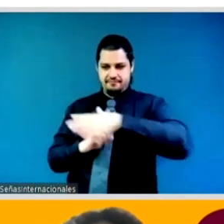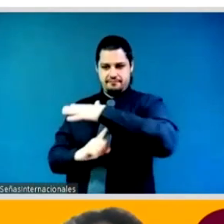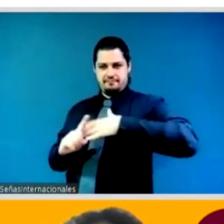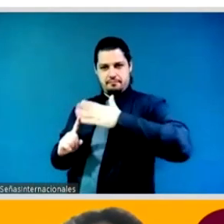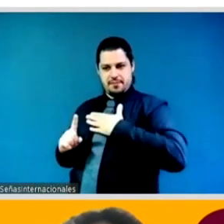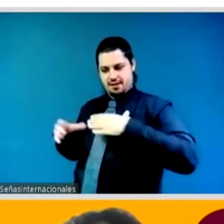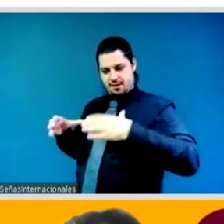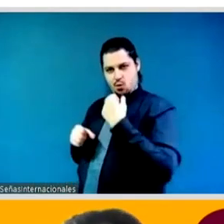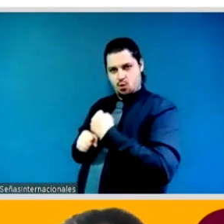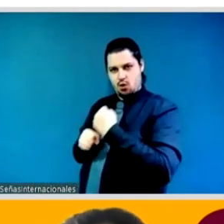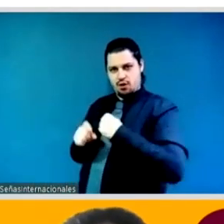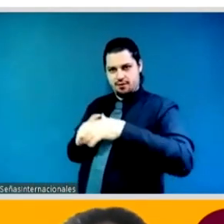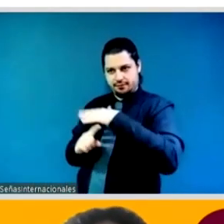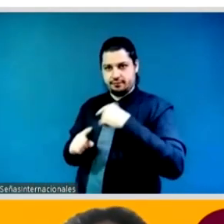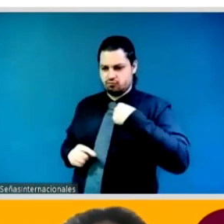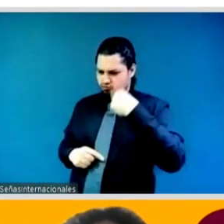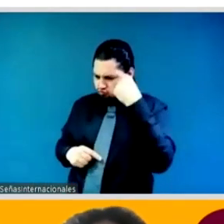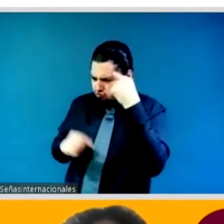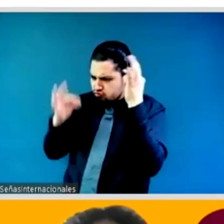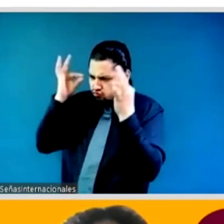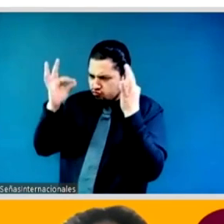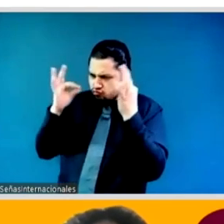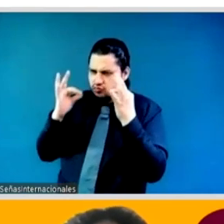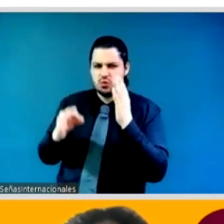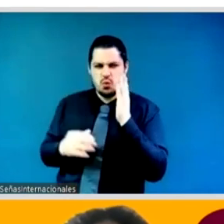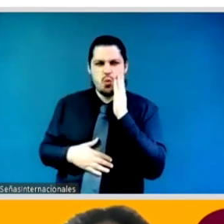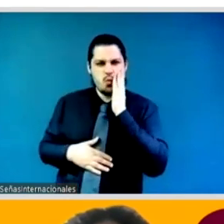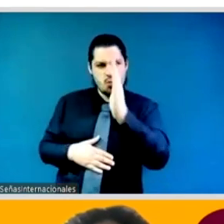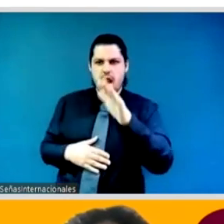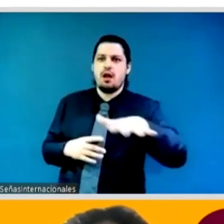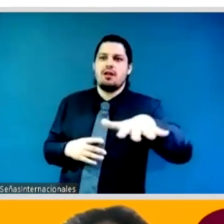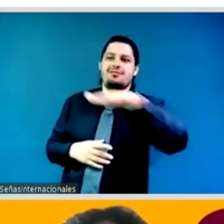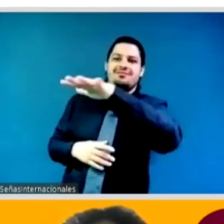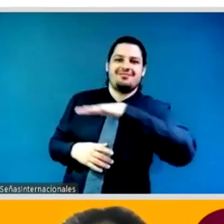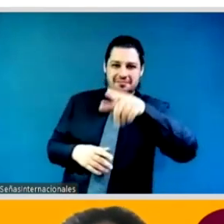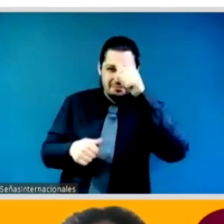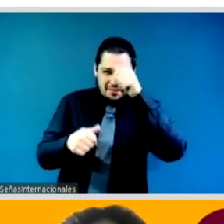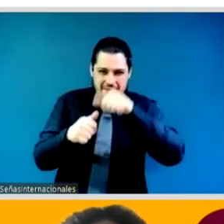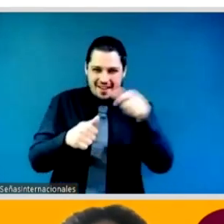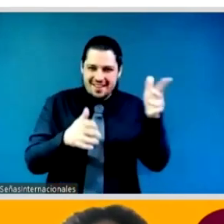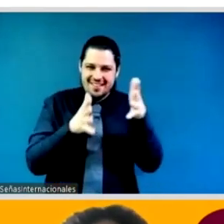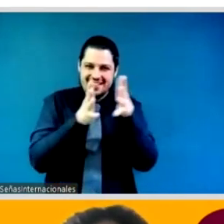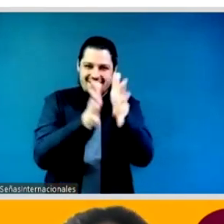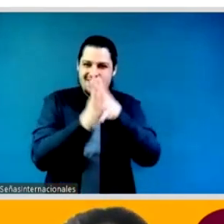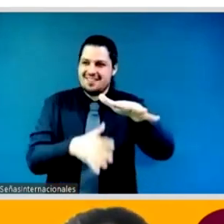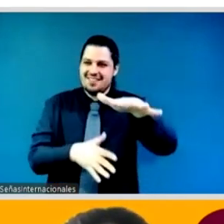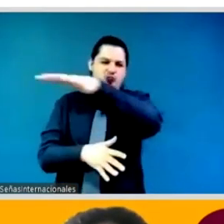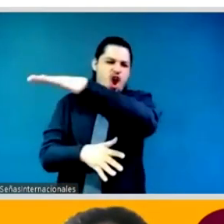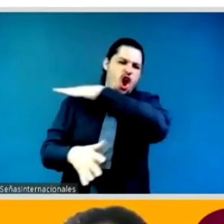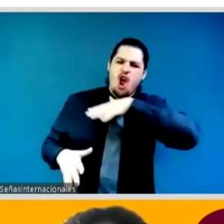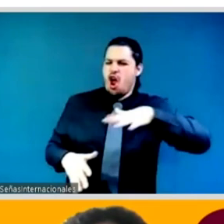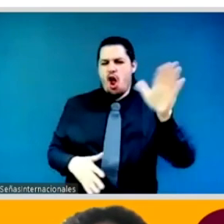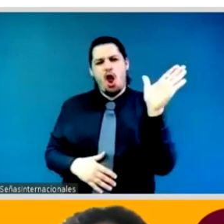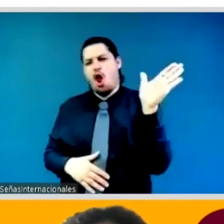environment for feminist organizing and action i think you know states for